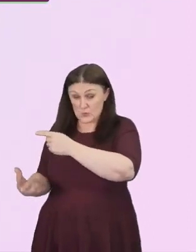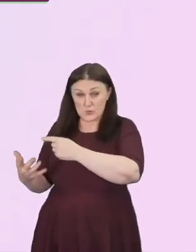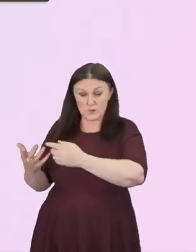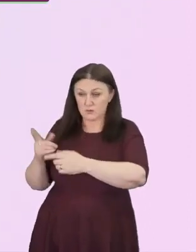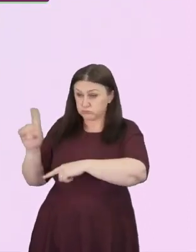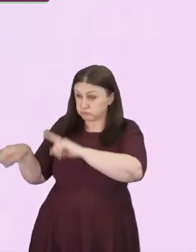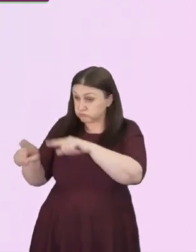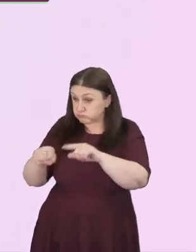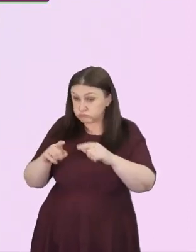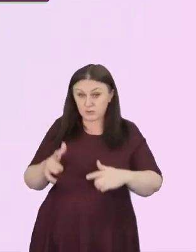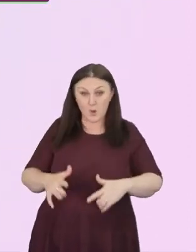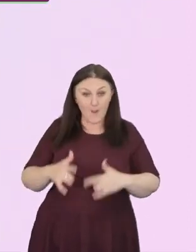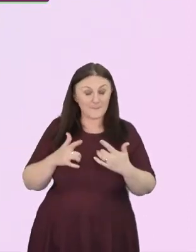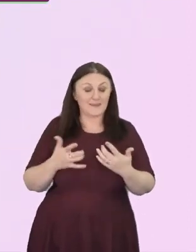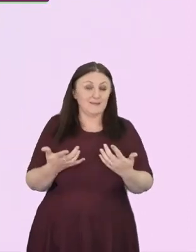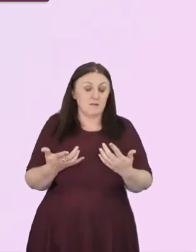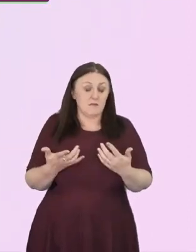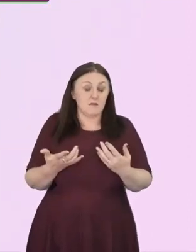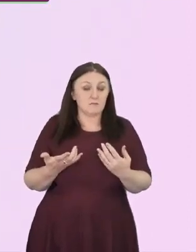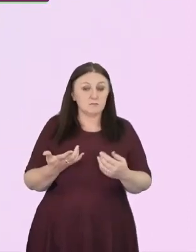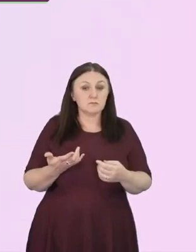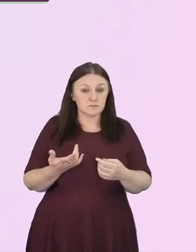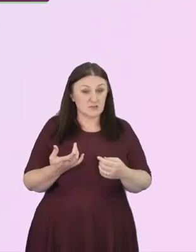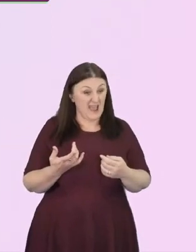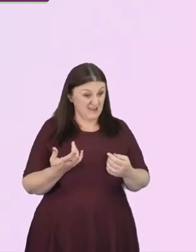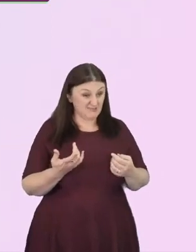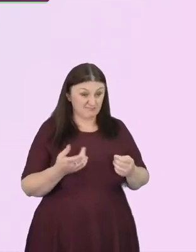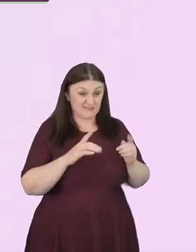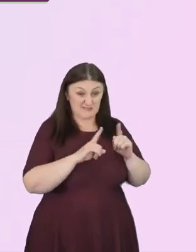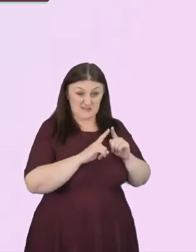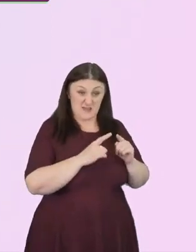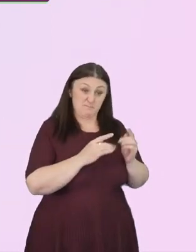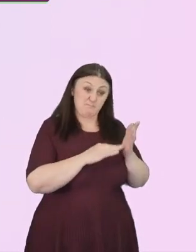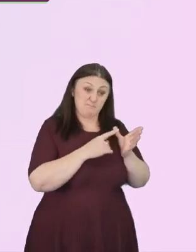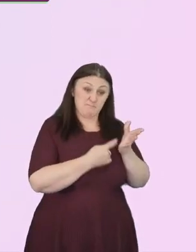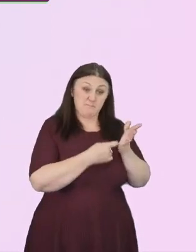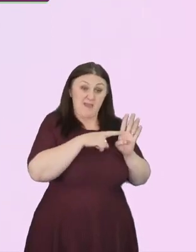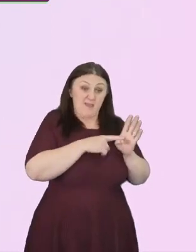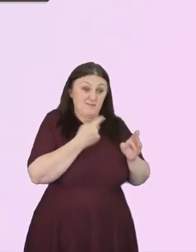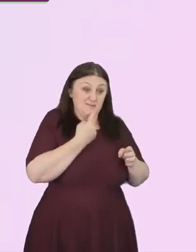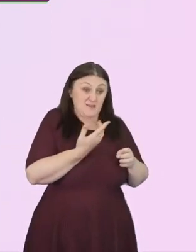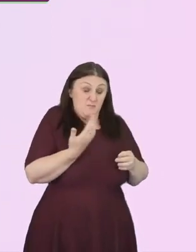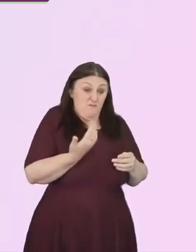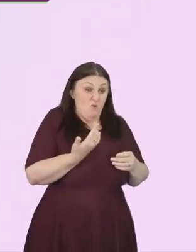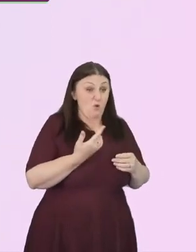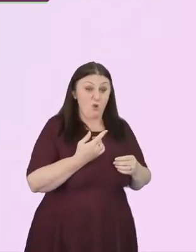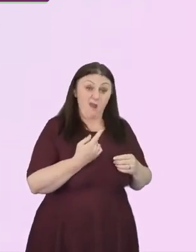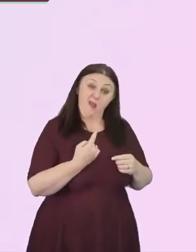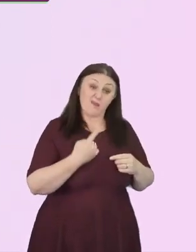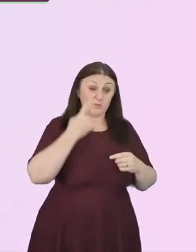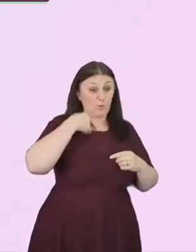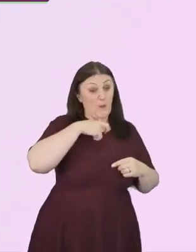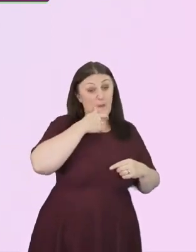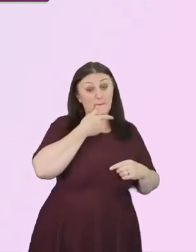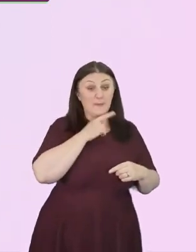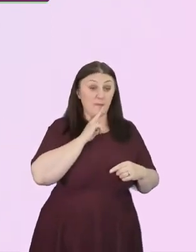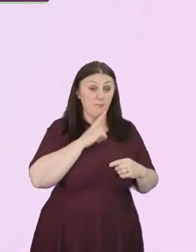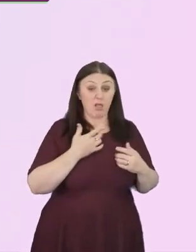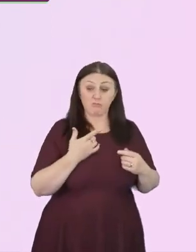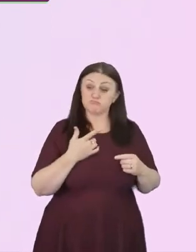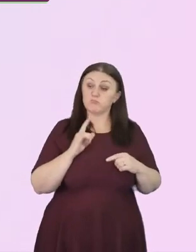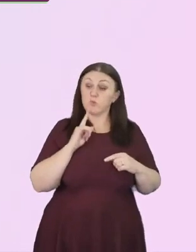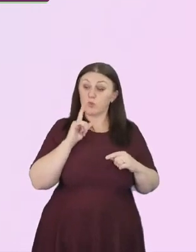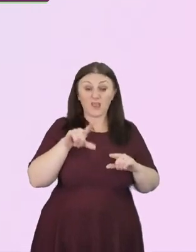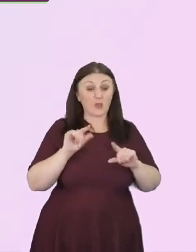Mary has also said that we, as white people, feel like we have the option to close down, to avoid